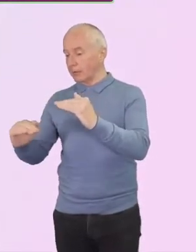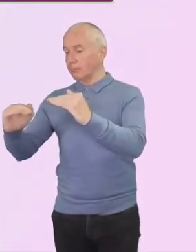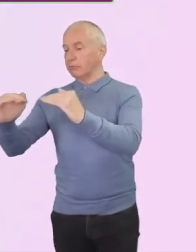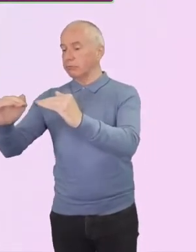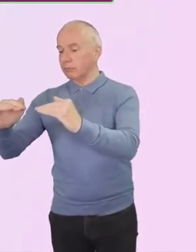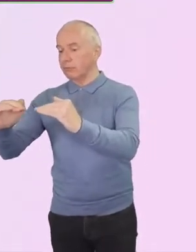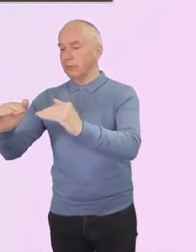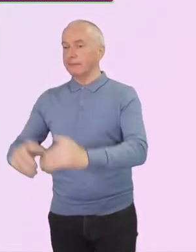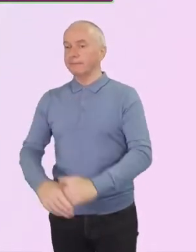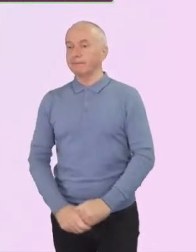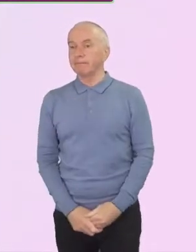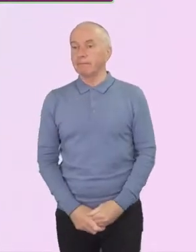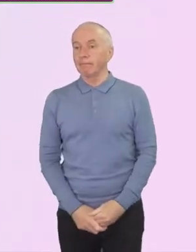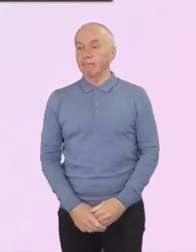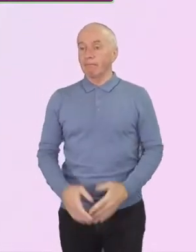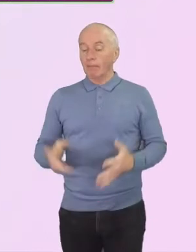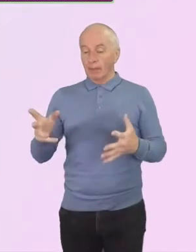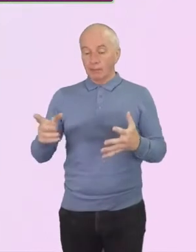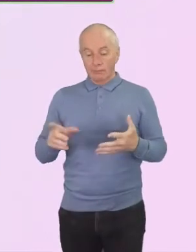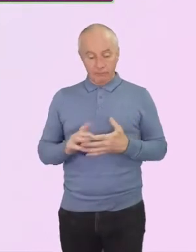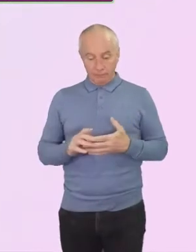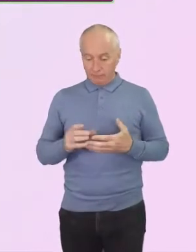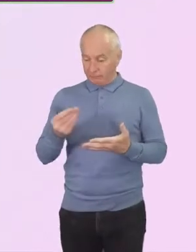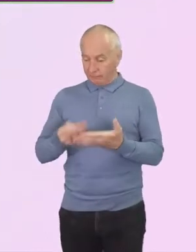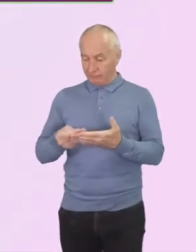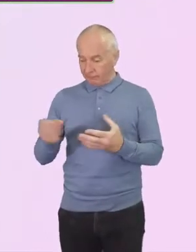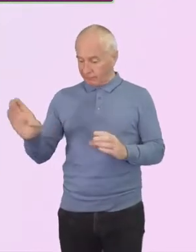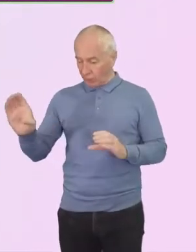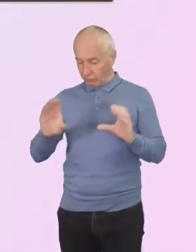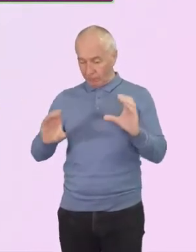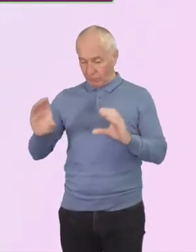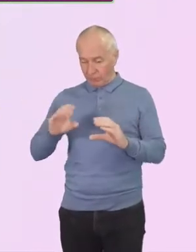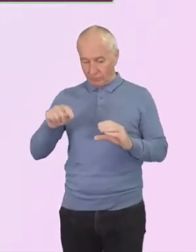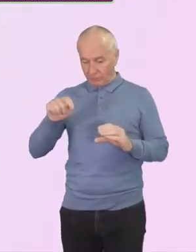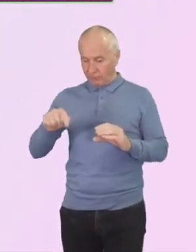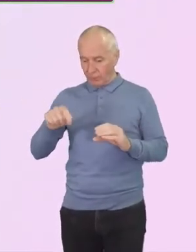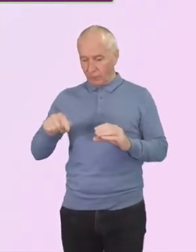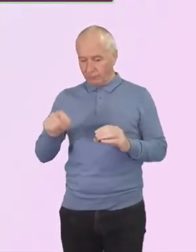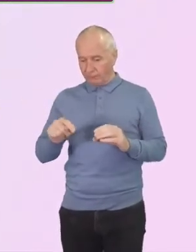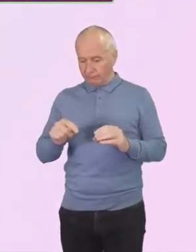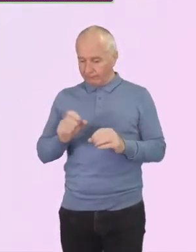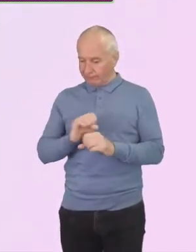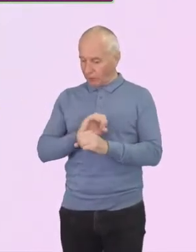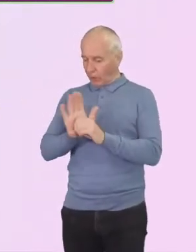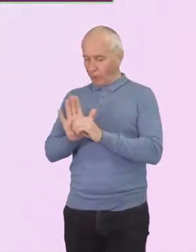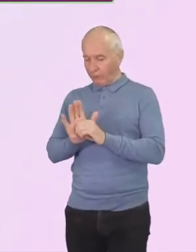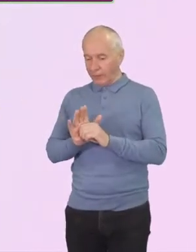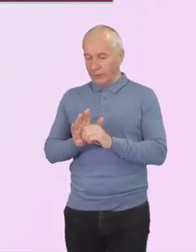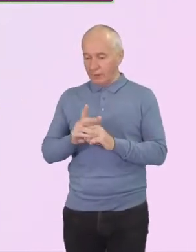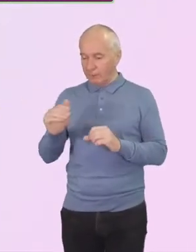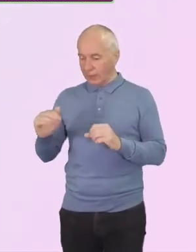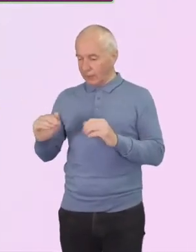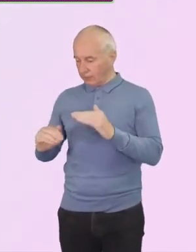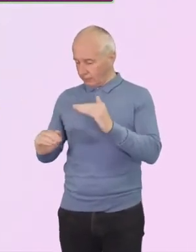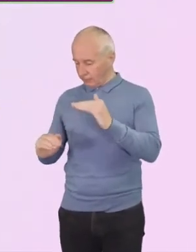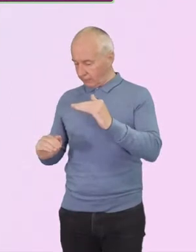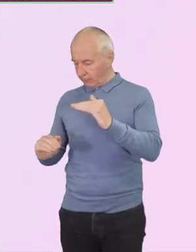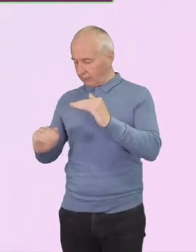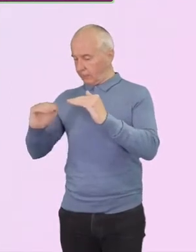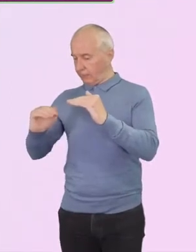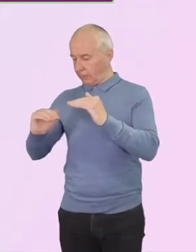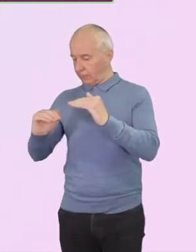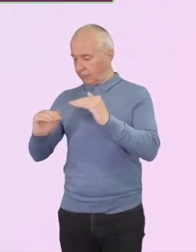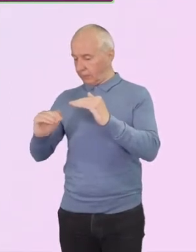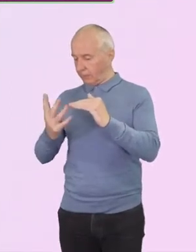As a contribution to the financial strains of COVID, the deficit contributions were halved for the second half of